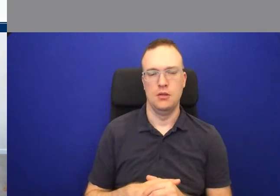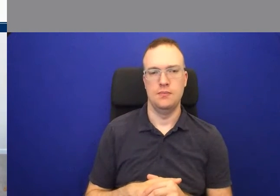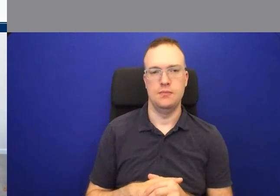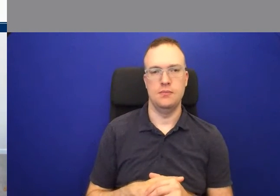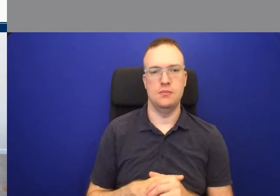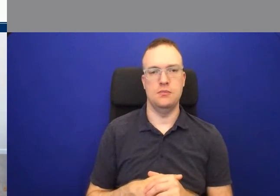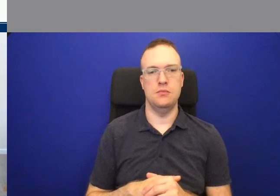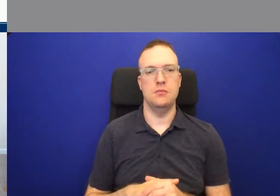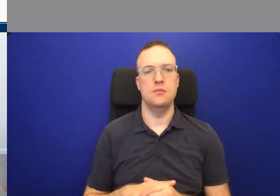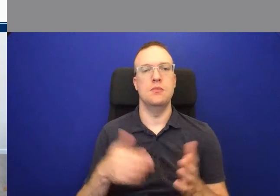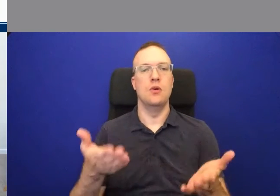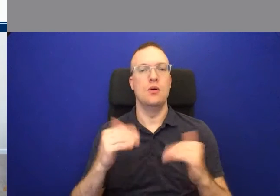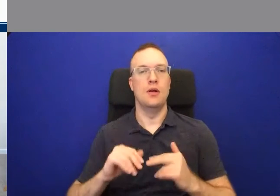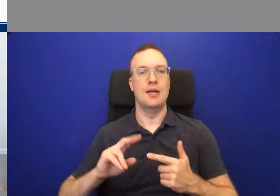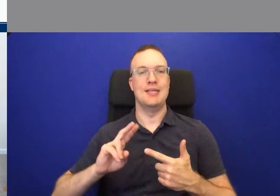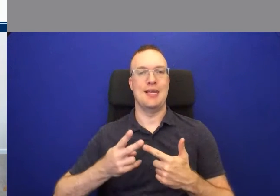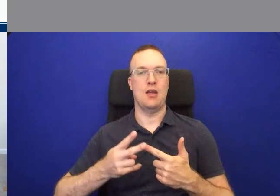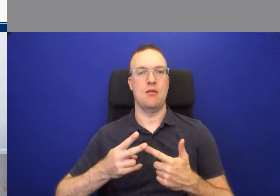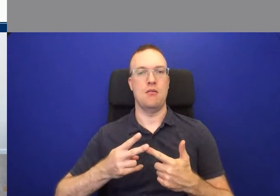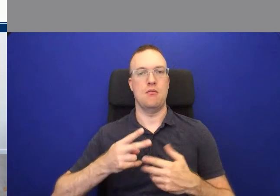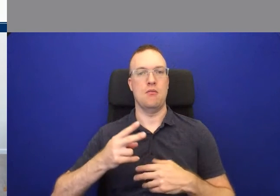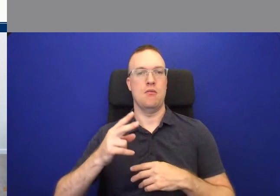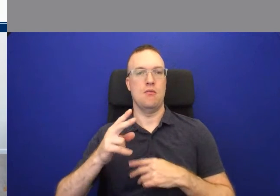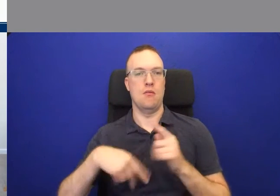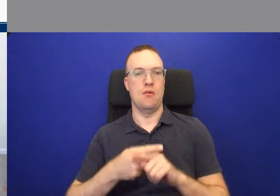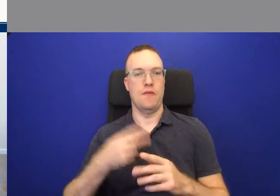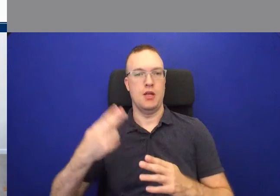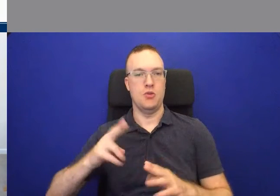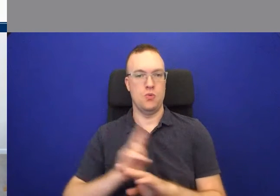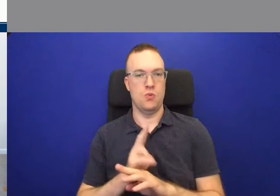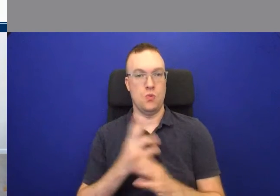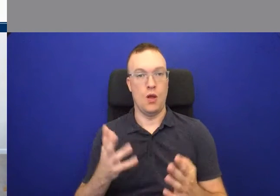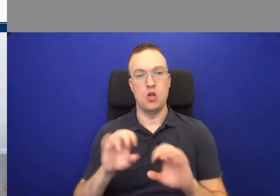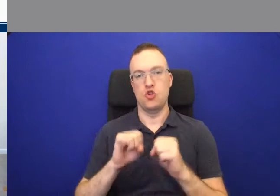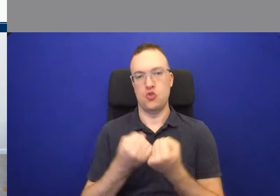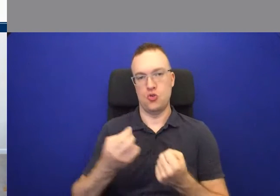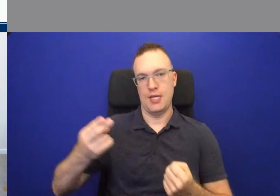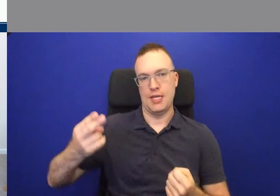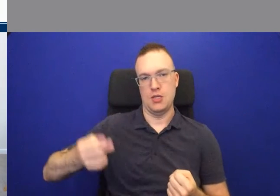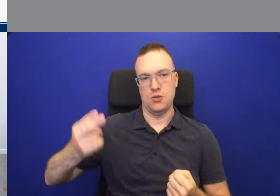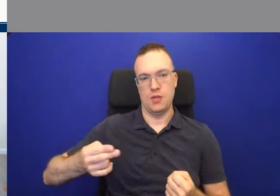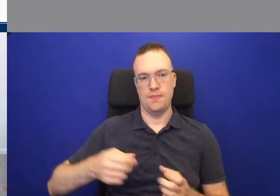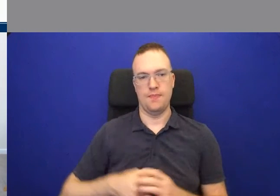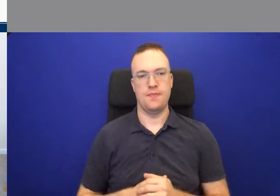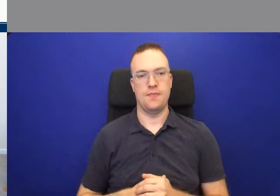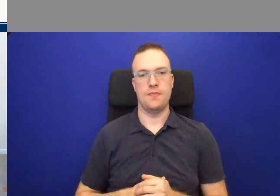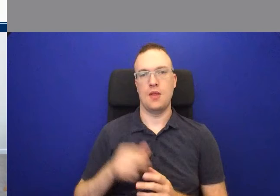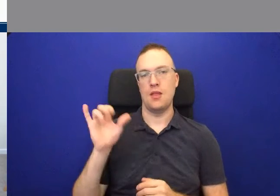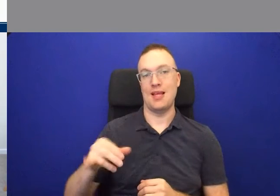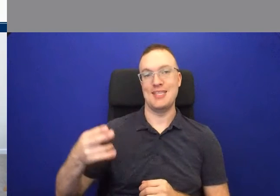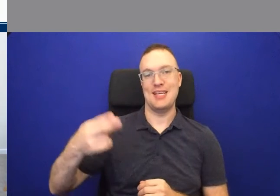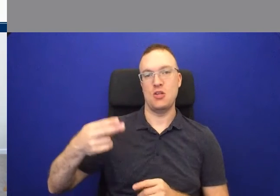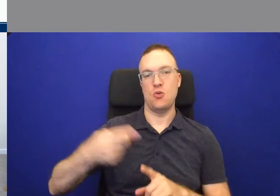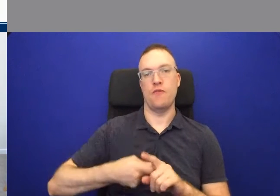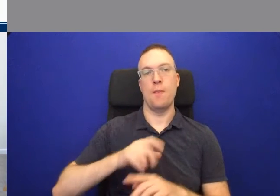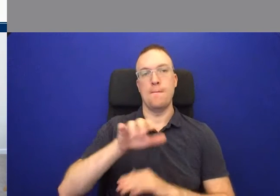second order of history that we use is a social history. That's history from